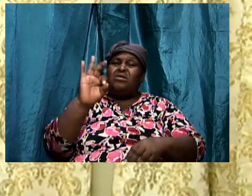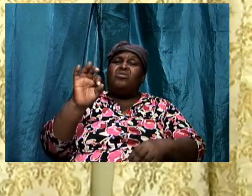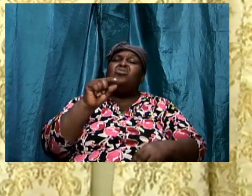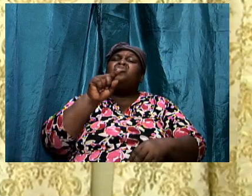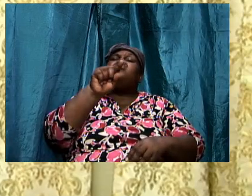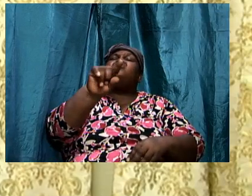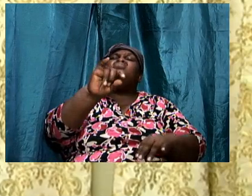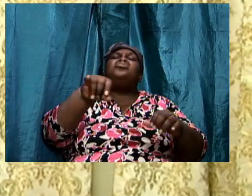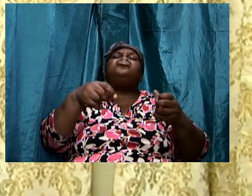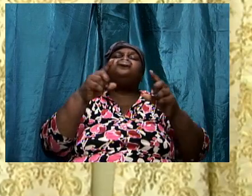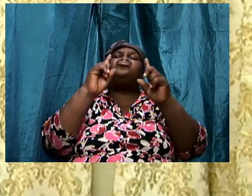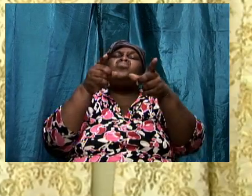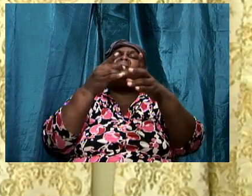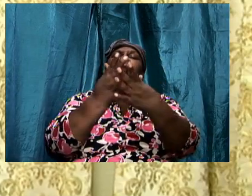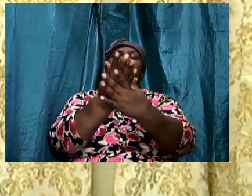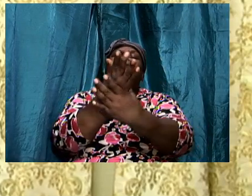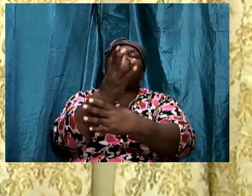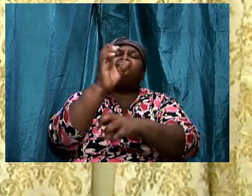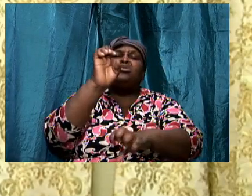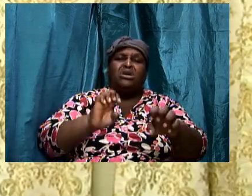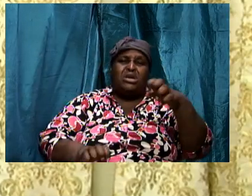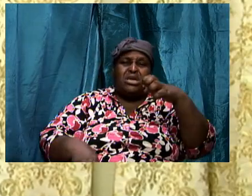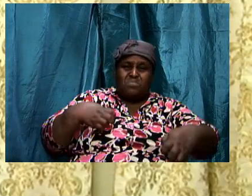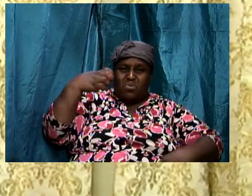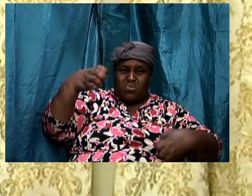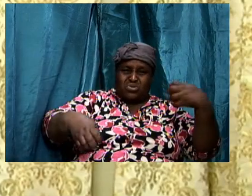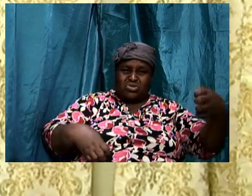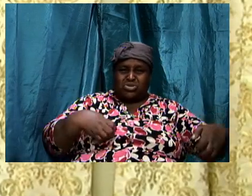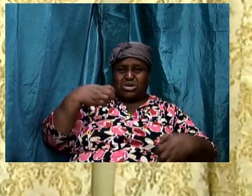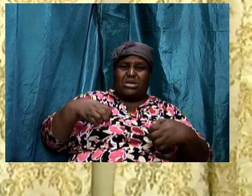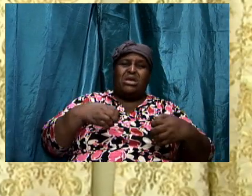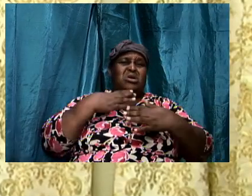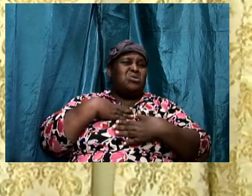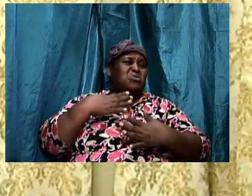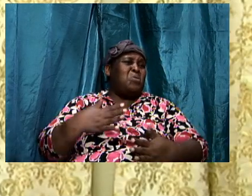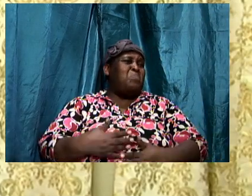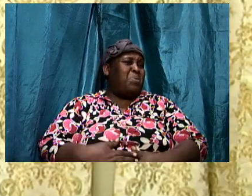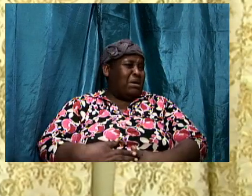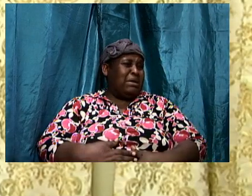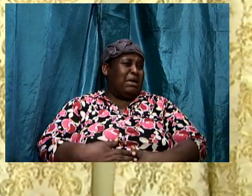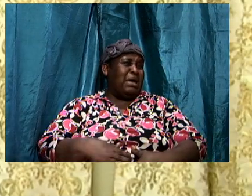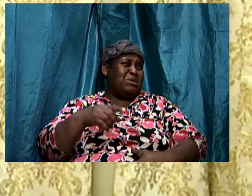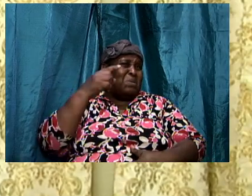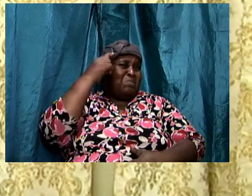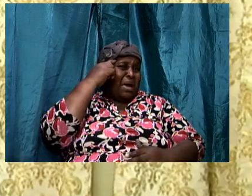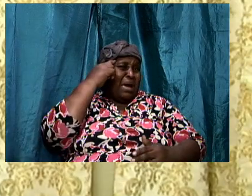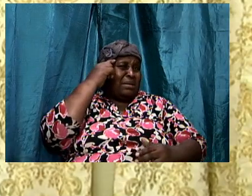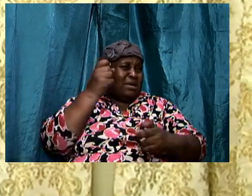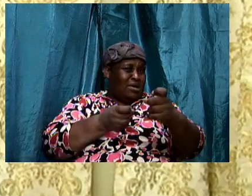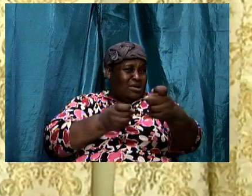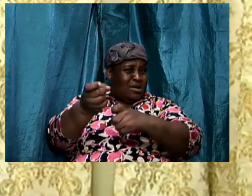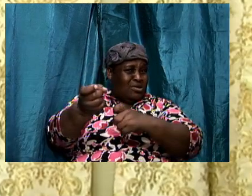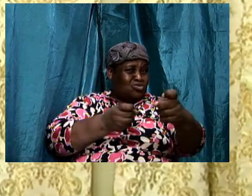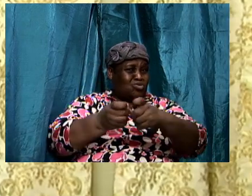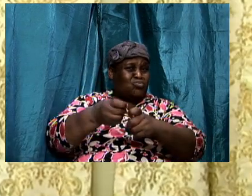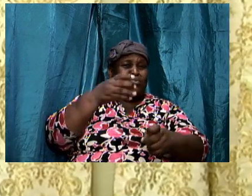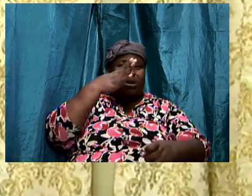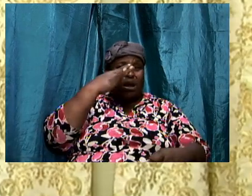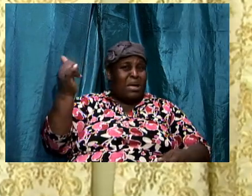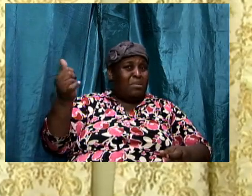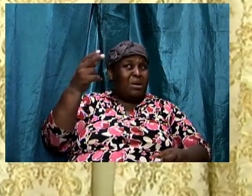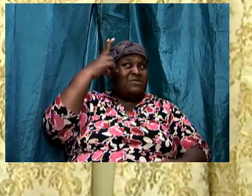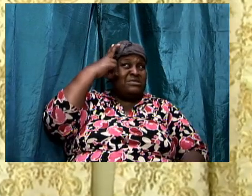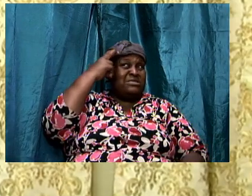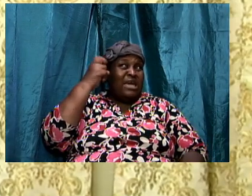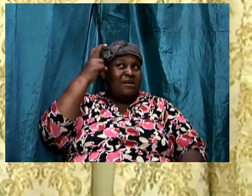because your body is now controlled and your mind have been controlled by the adversary and he is the master